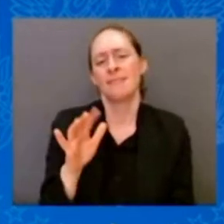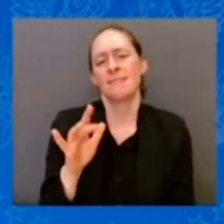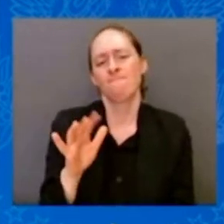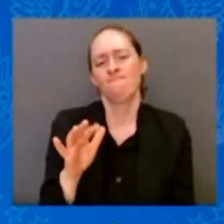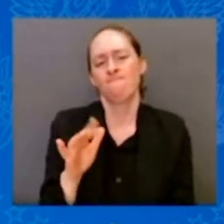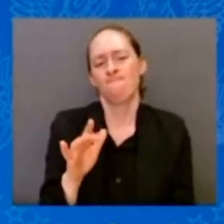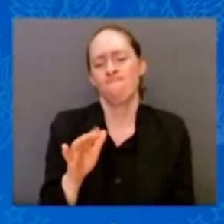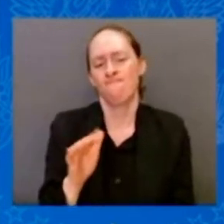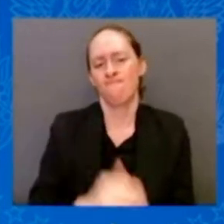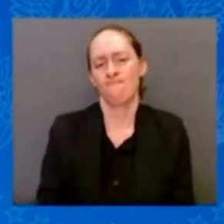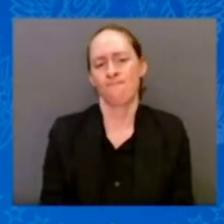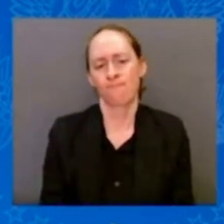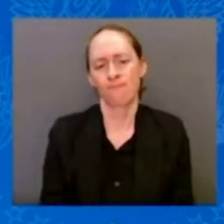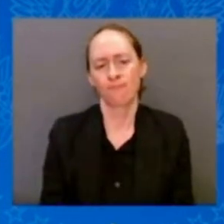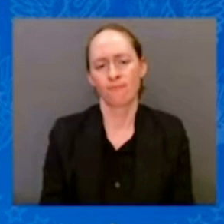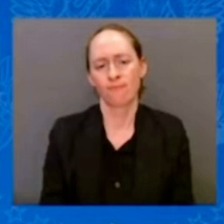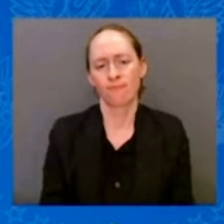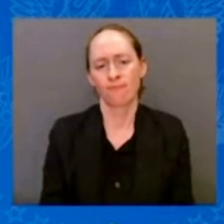.7 trillion.